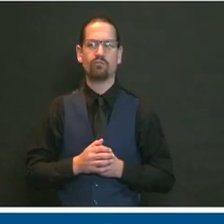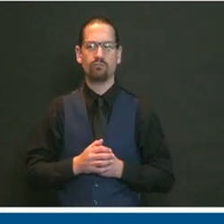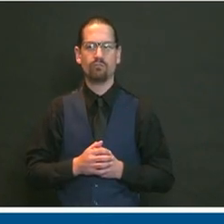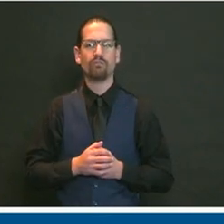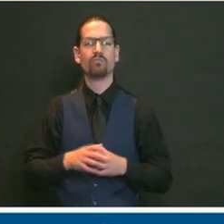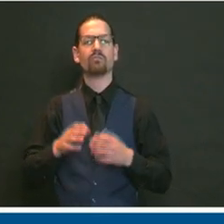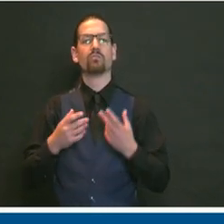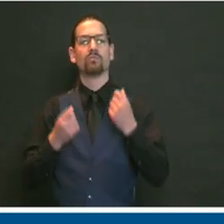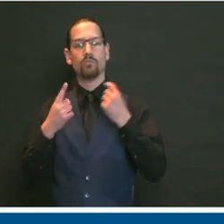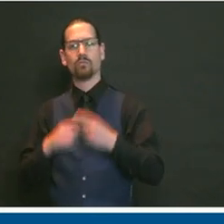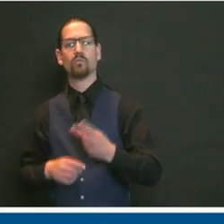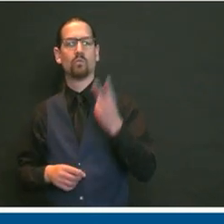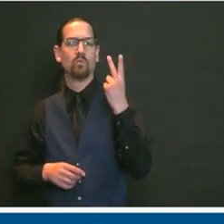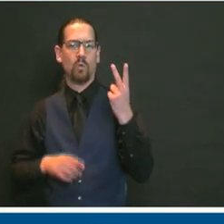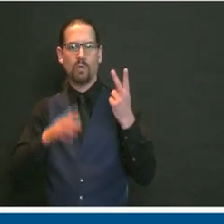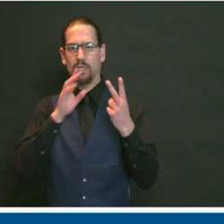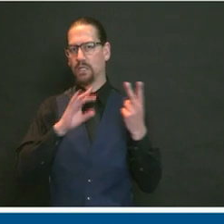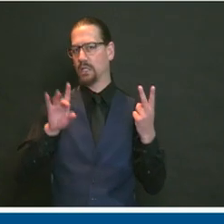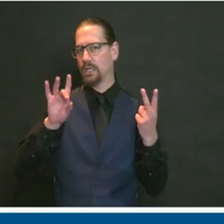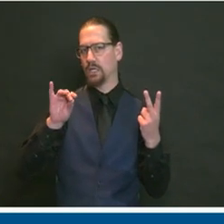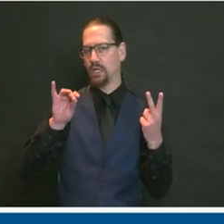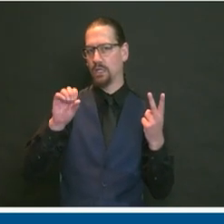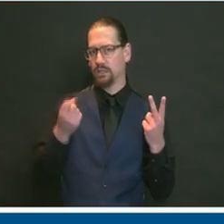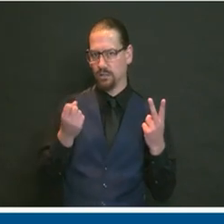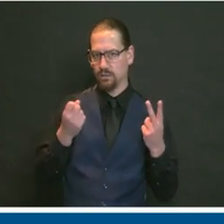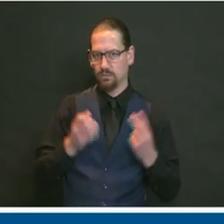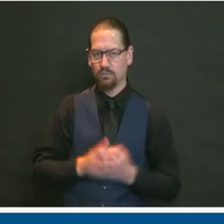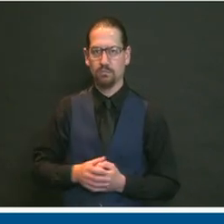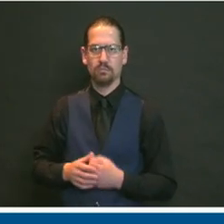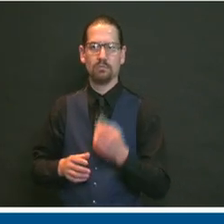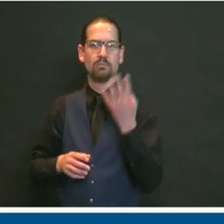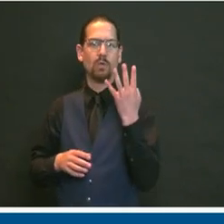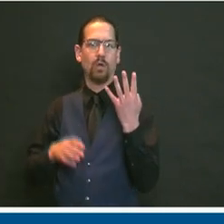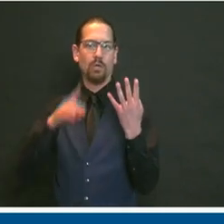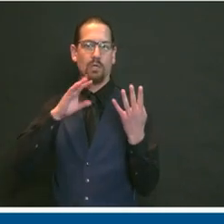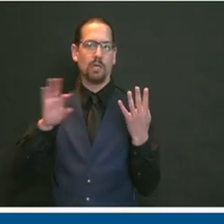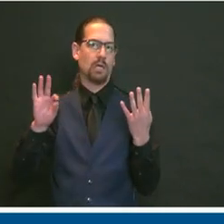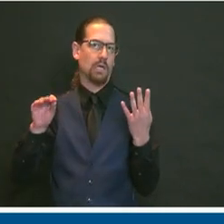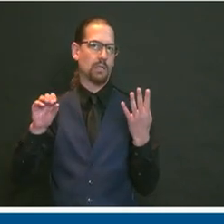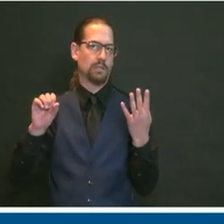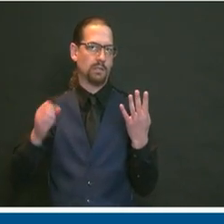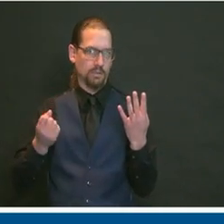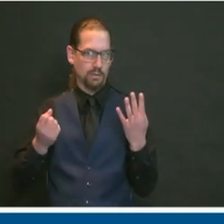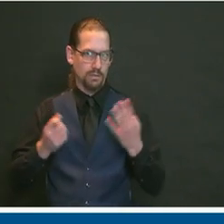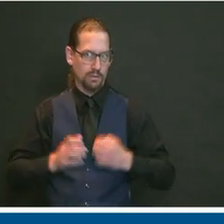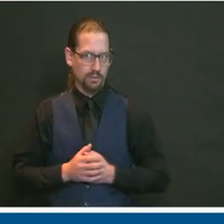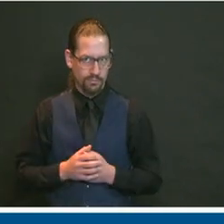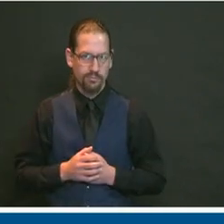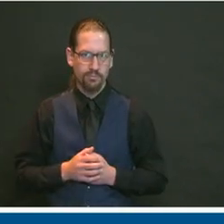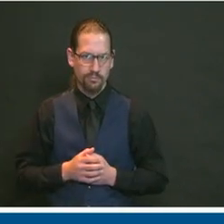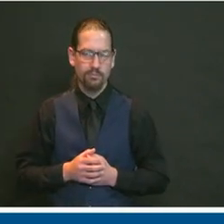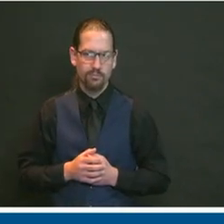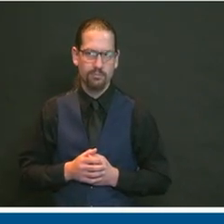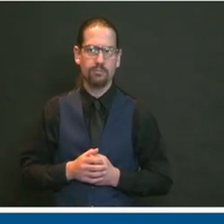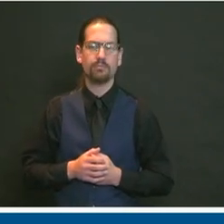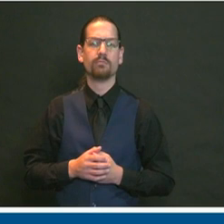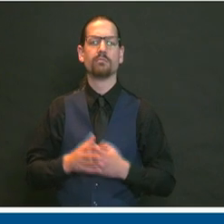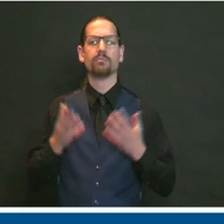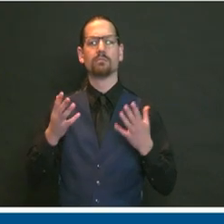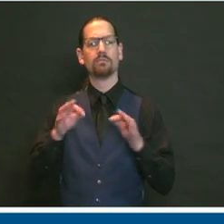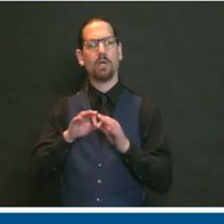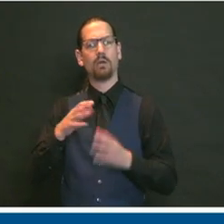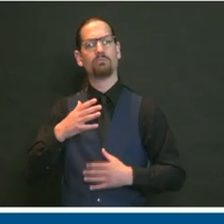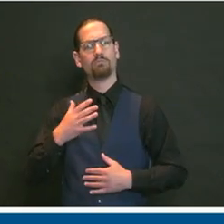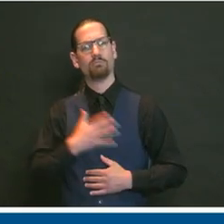people were in their 80s, and four people were in their 90s. Our hearts are